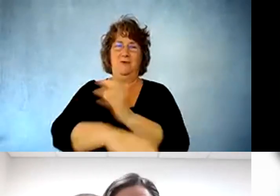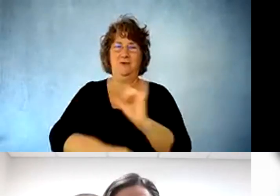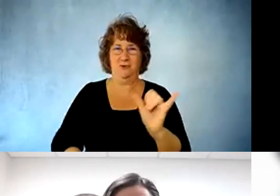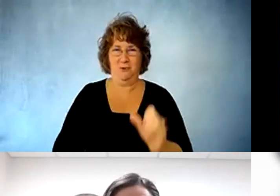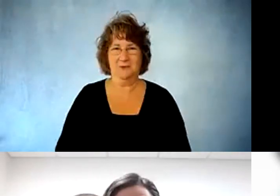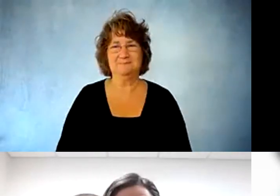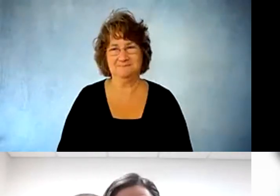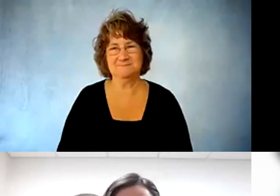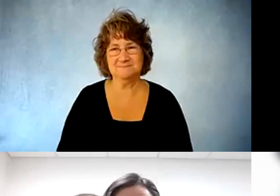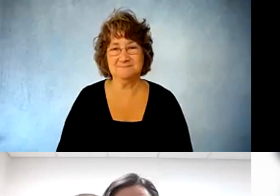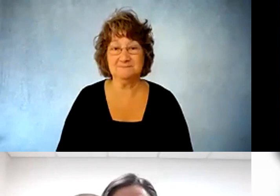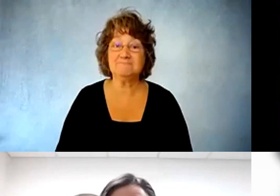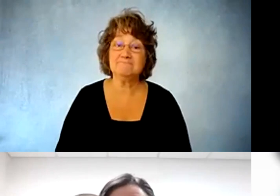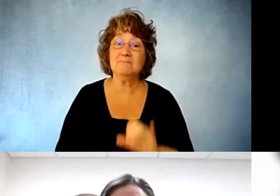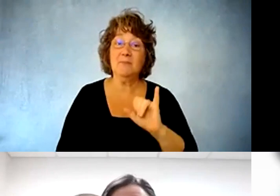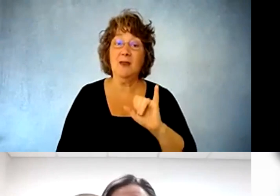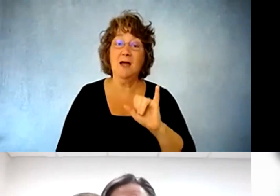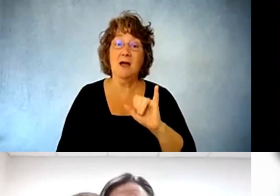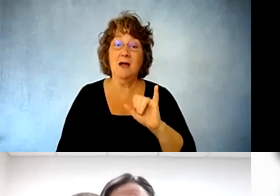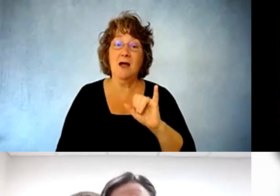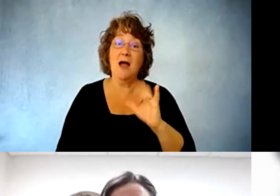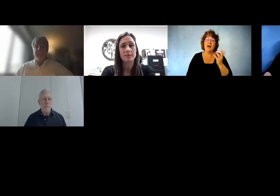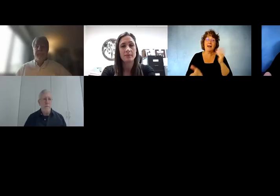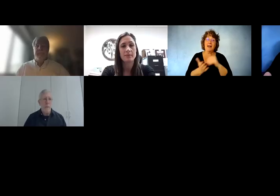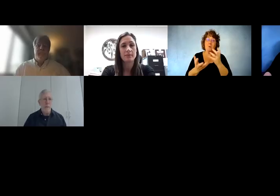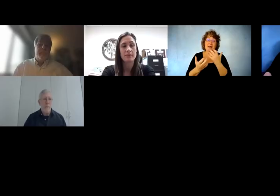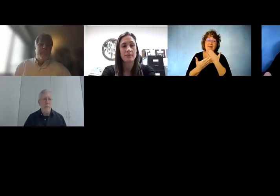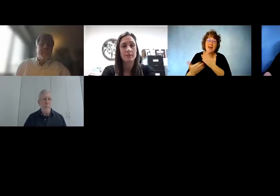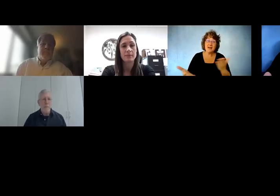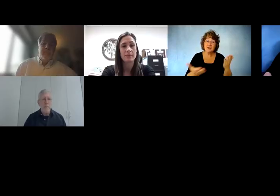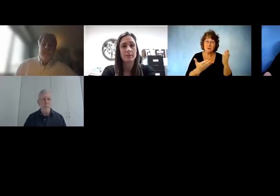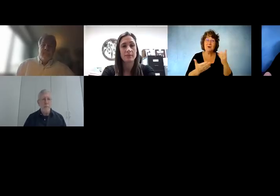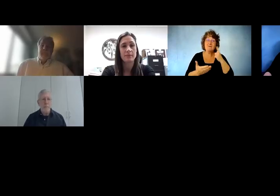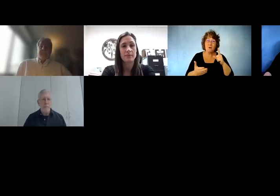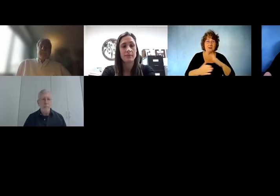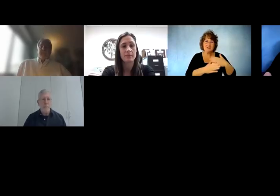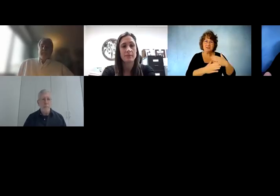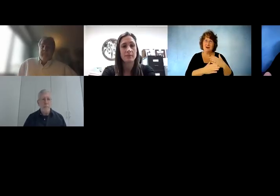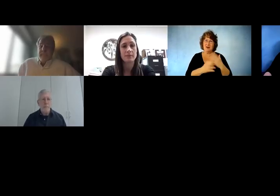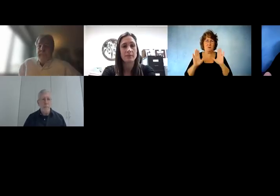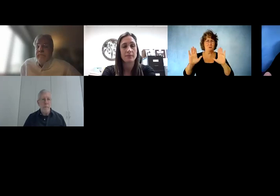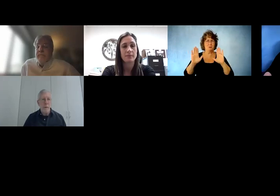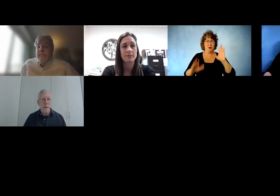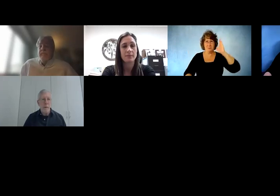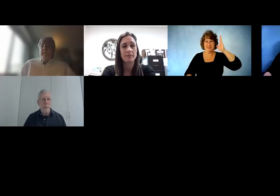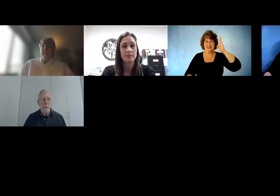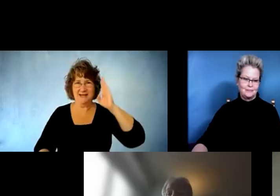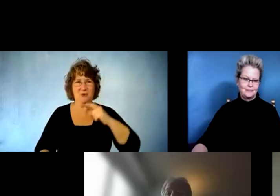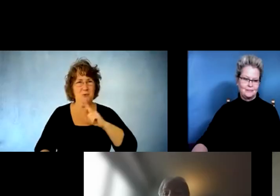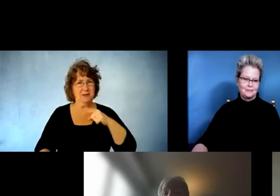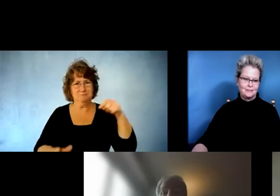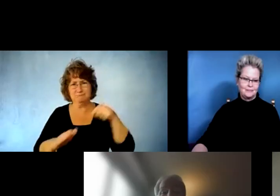i just again want to thank everyone for um sharing wonderful presentation and a very in-depth